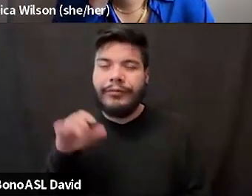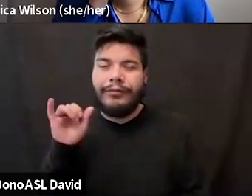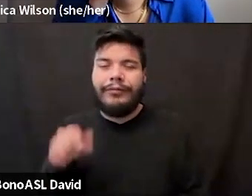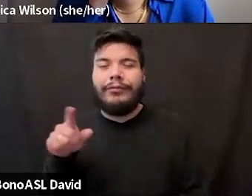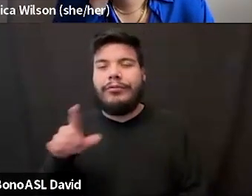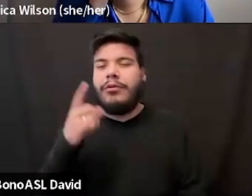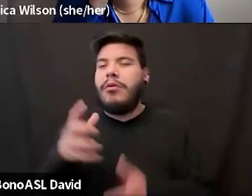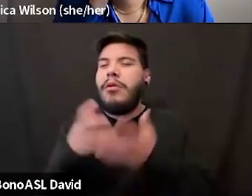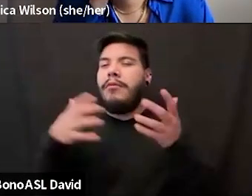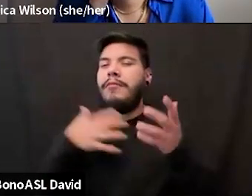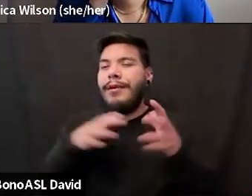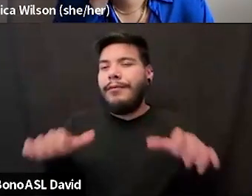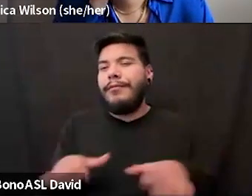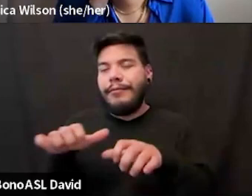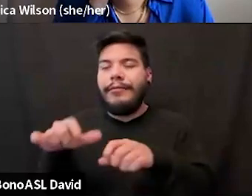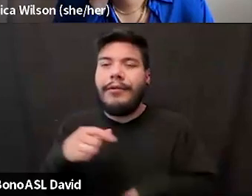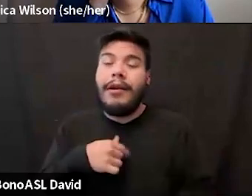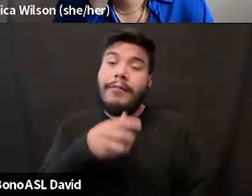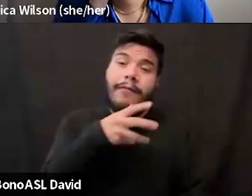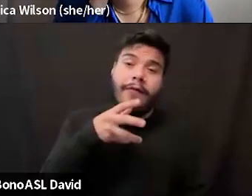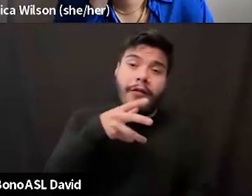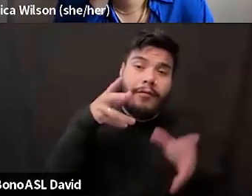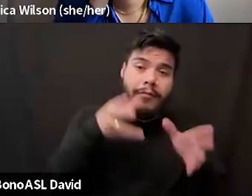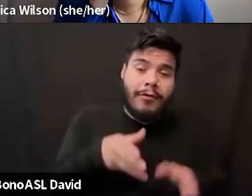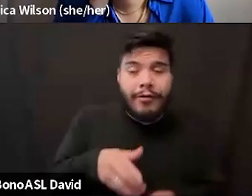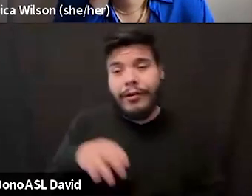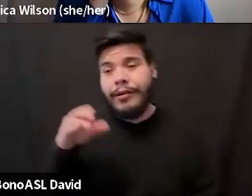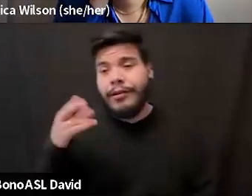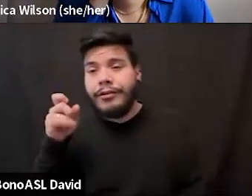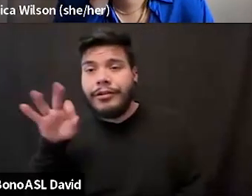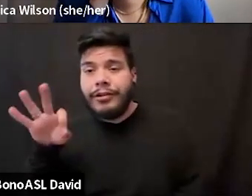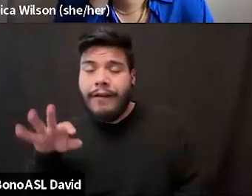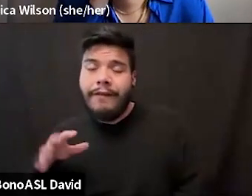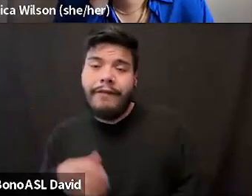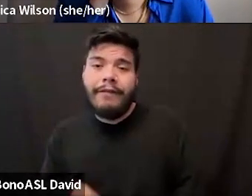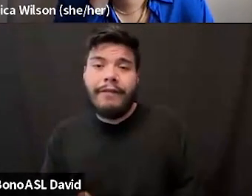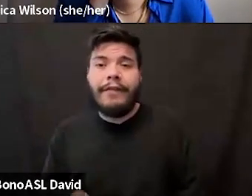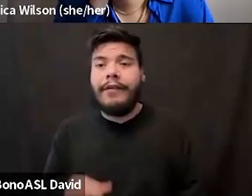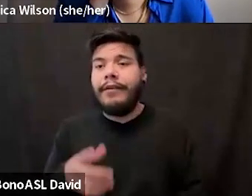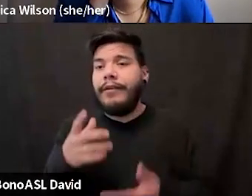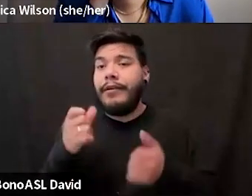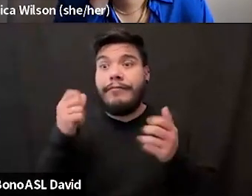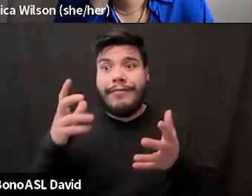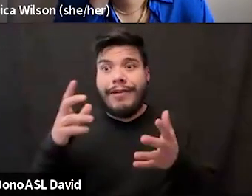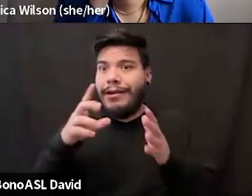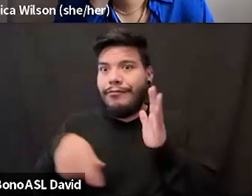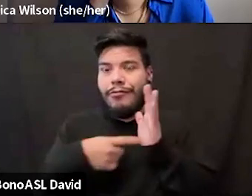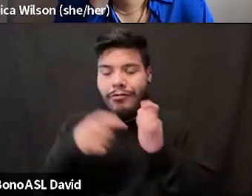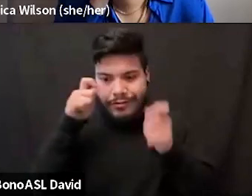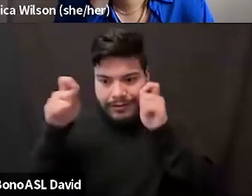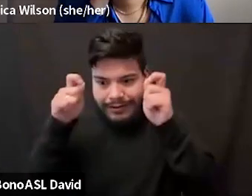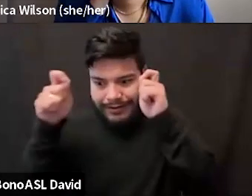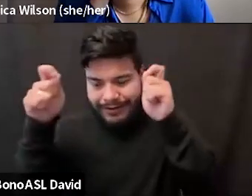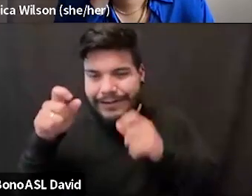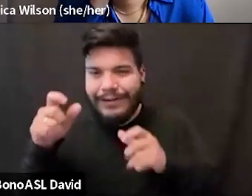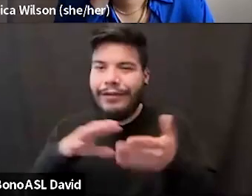a lot of my work. So I'm a farmer and a chef, and I wear many hats in the community and in the